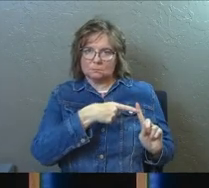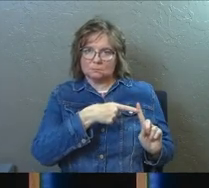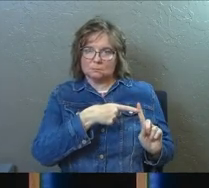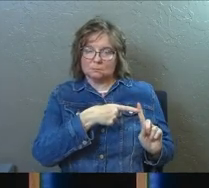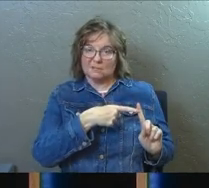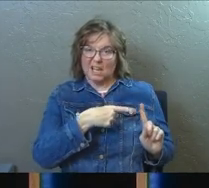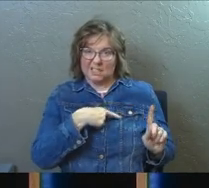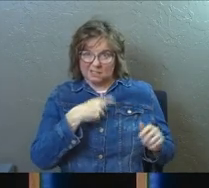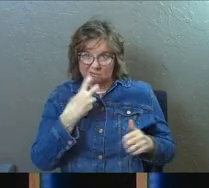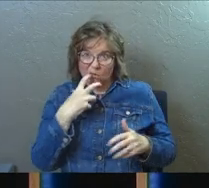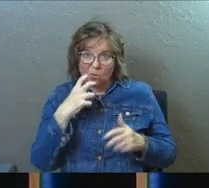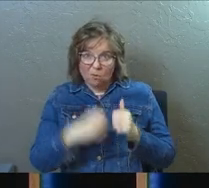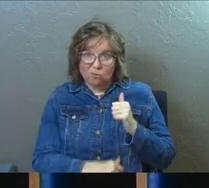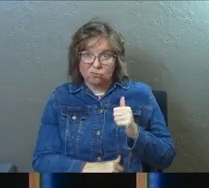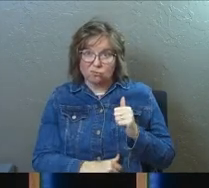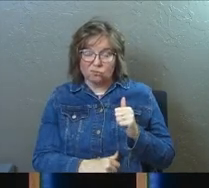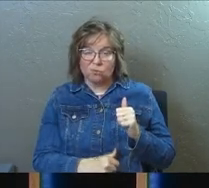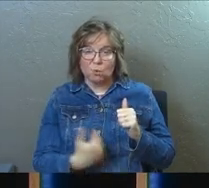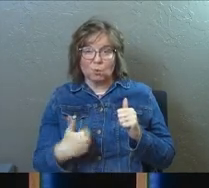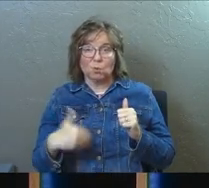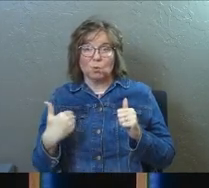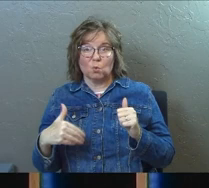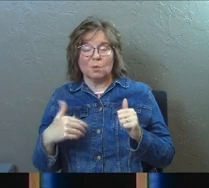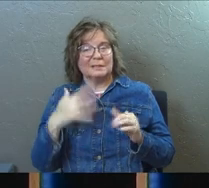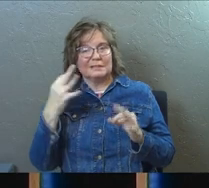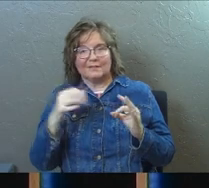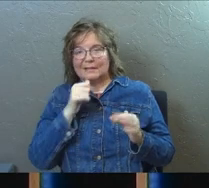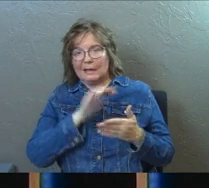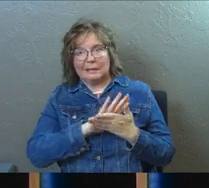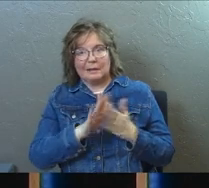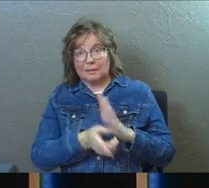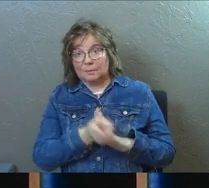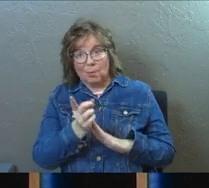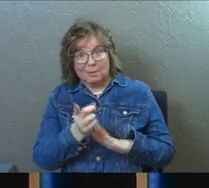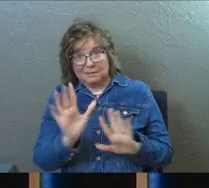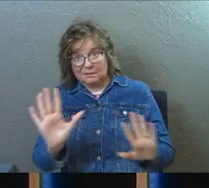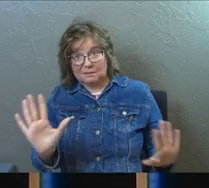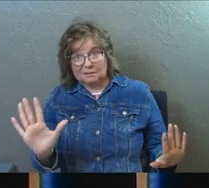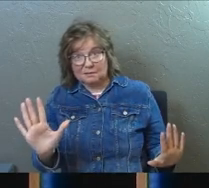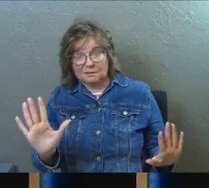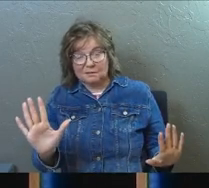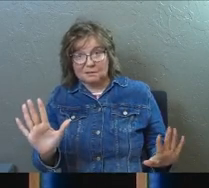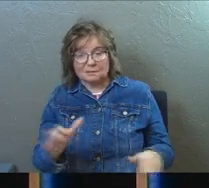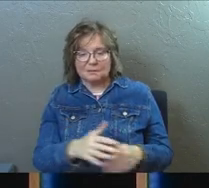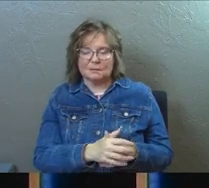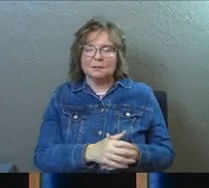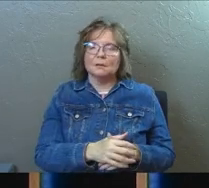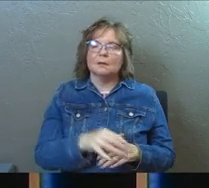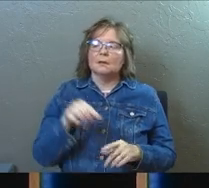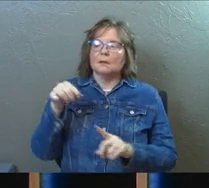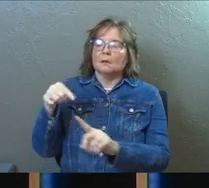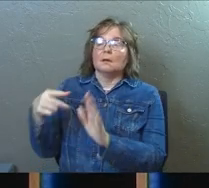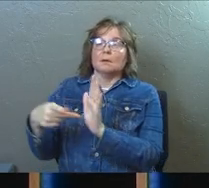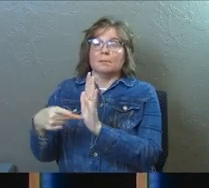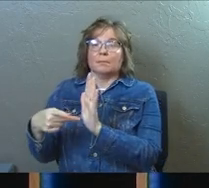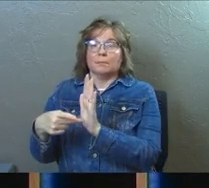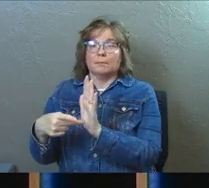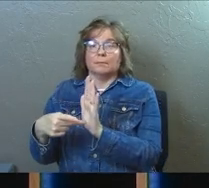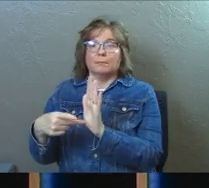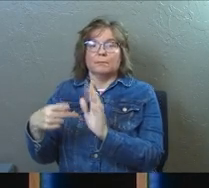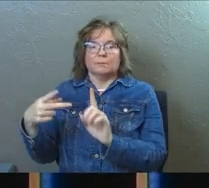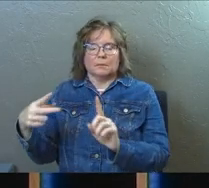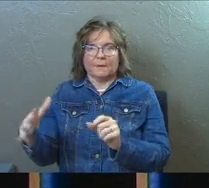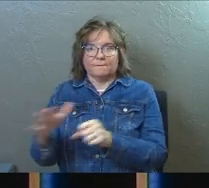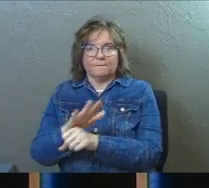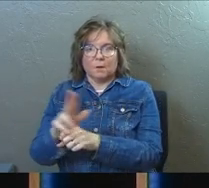And he's harsh, mean, if you will. It's definitely not a nice moment, yes? But he does this while being filled with